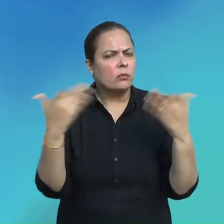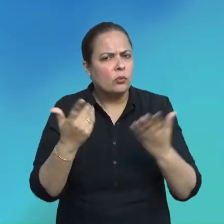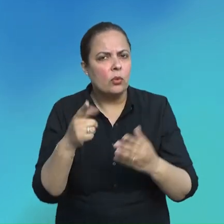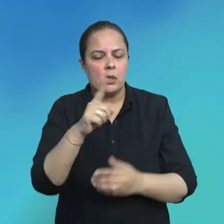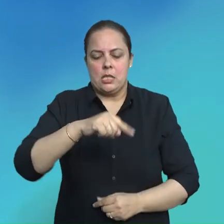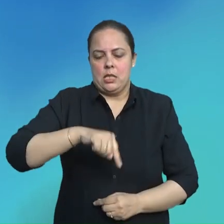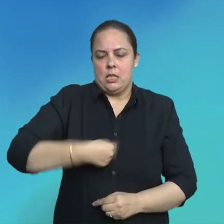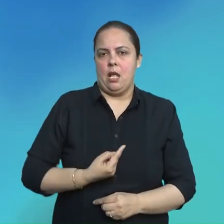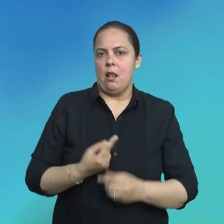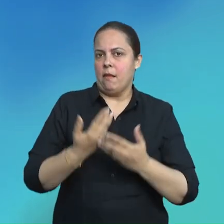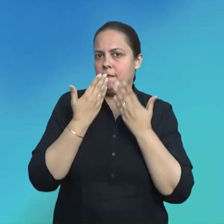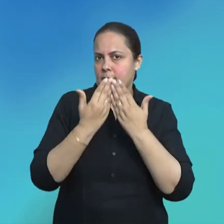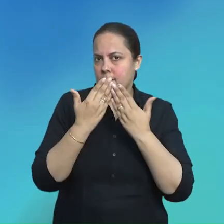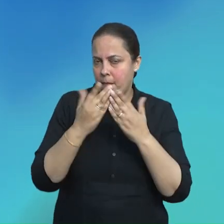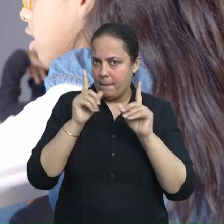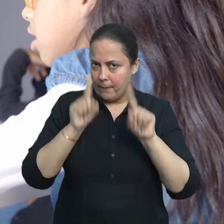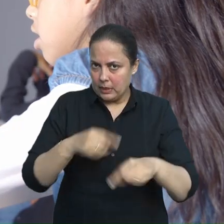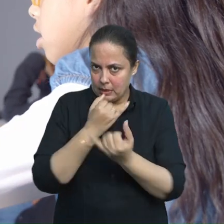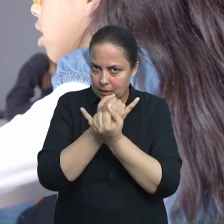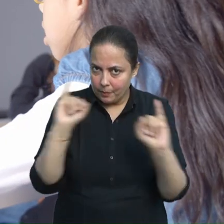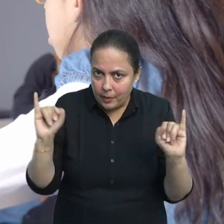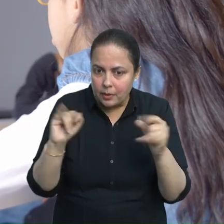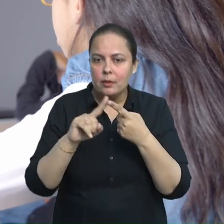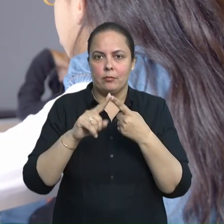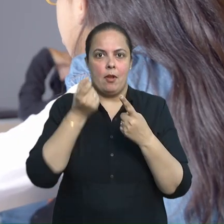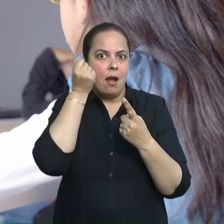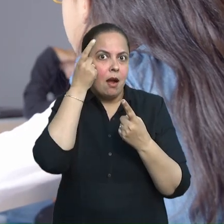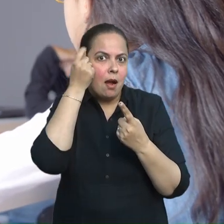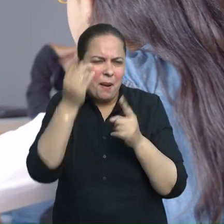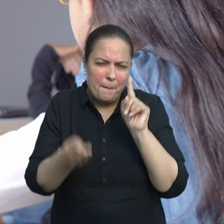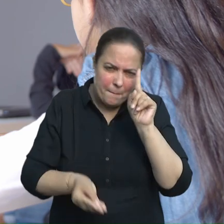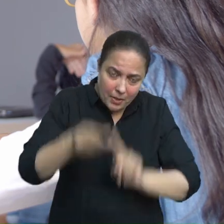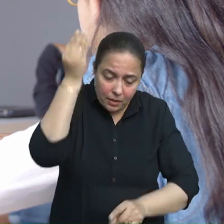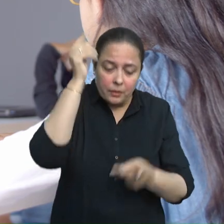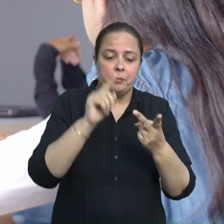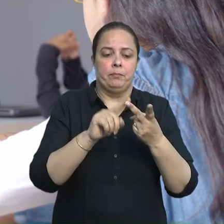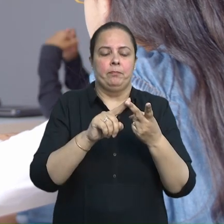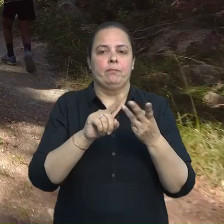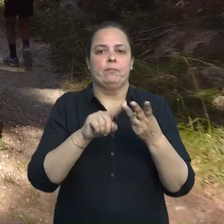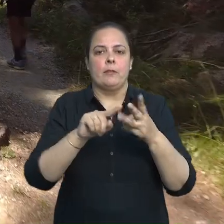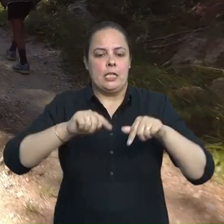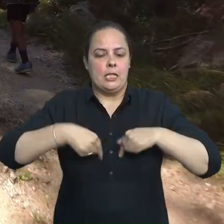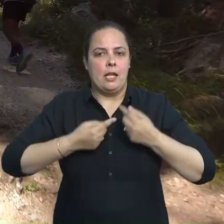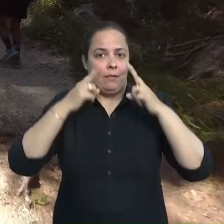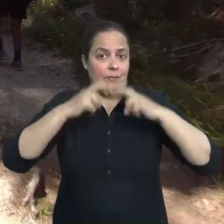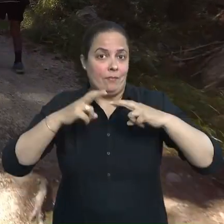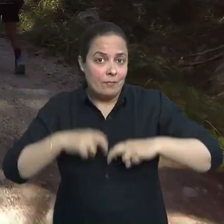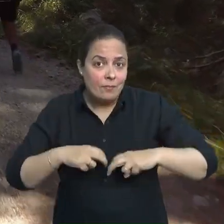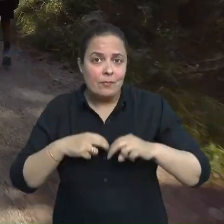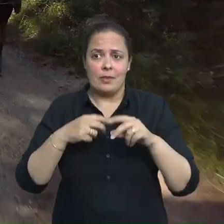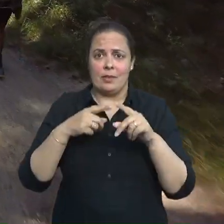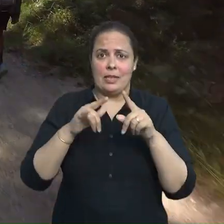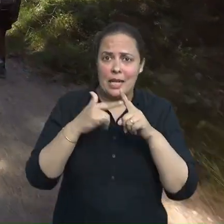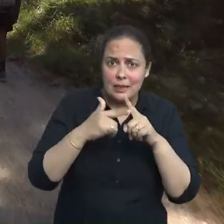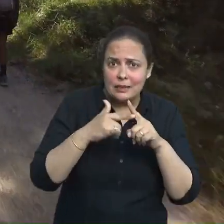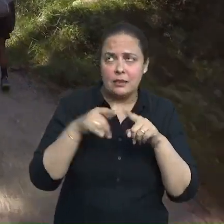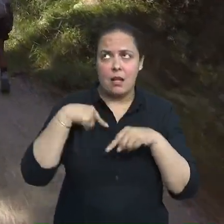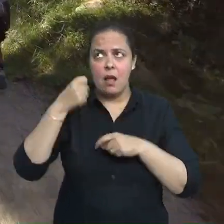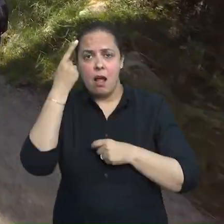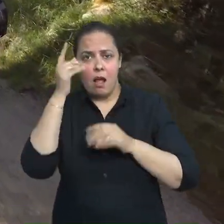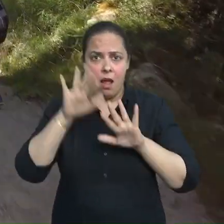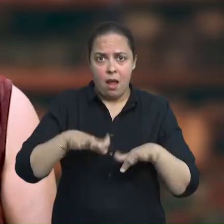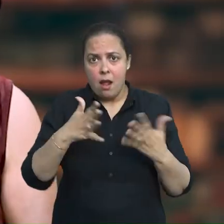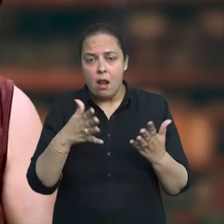and metacognition and encourage learners to self-regulate the pace of their learning as per their